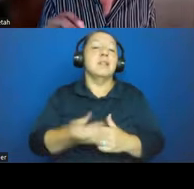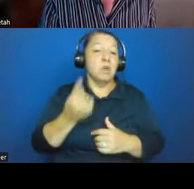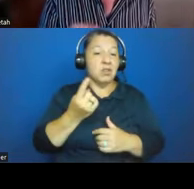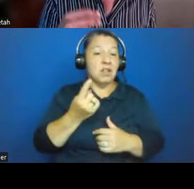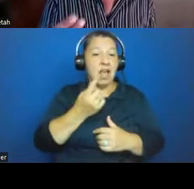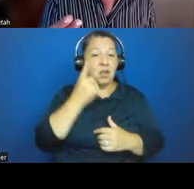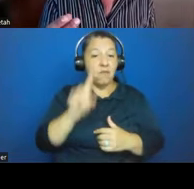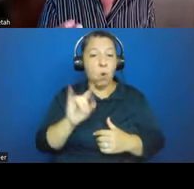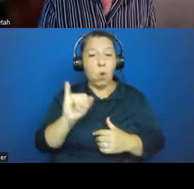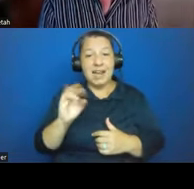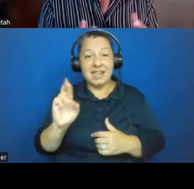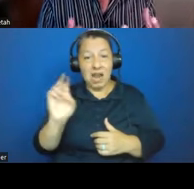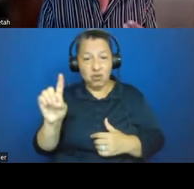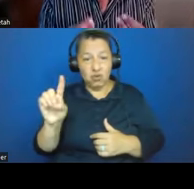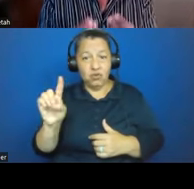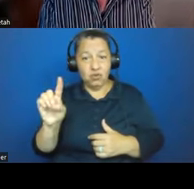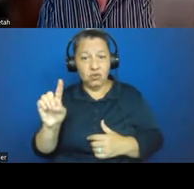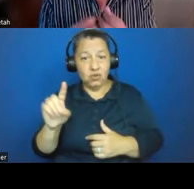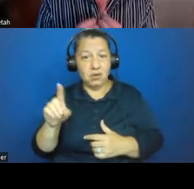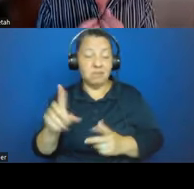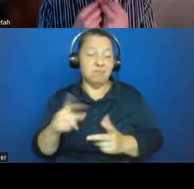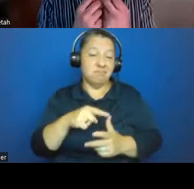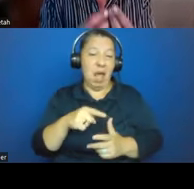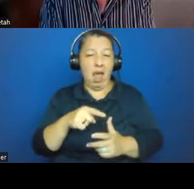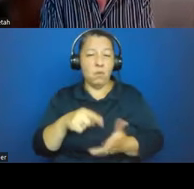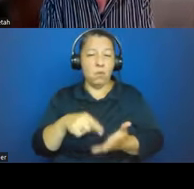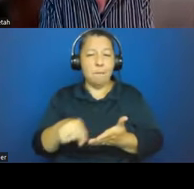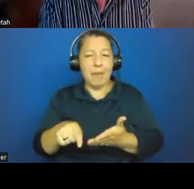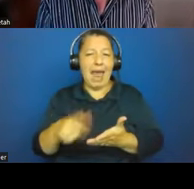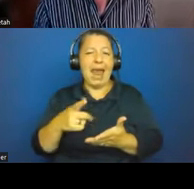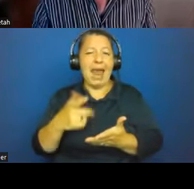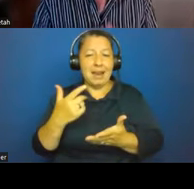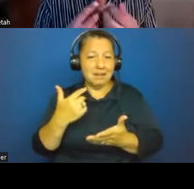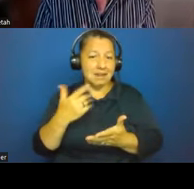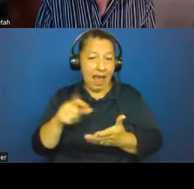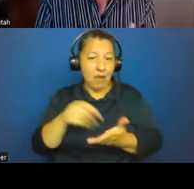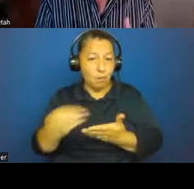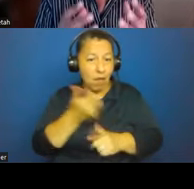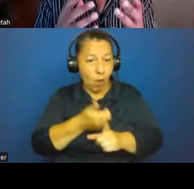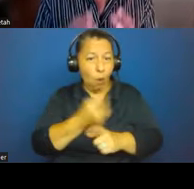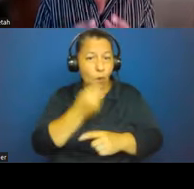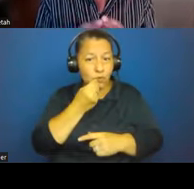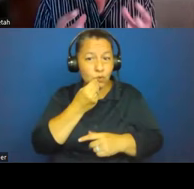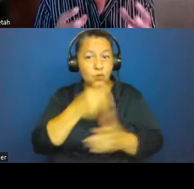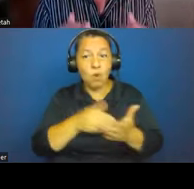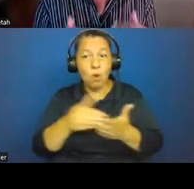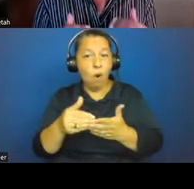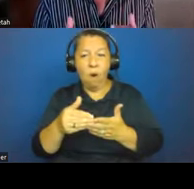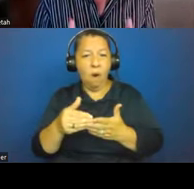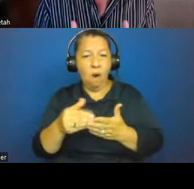they were provided with a salary, they had to buy their own food. Often the rations were quite